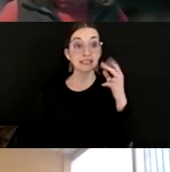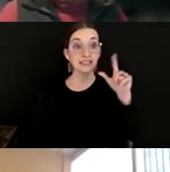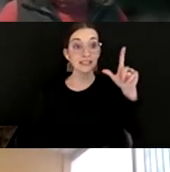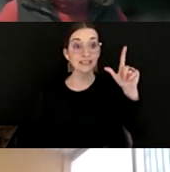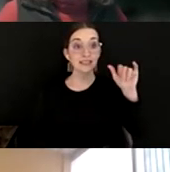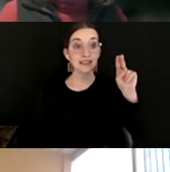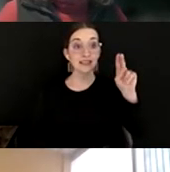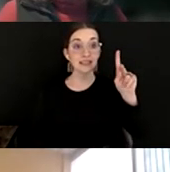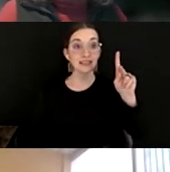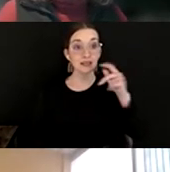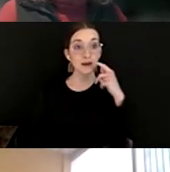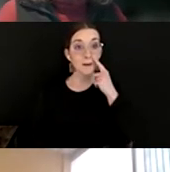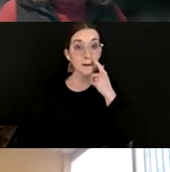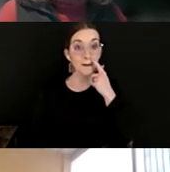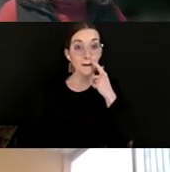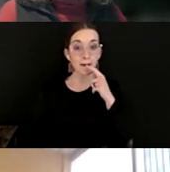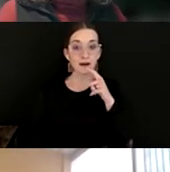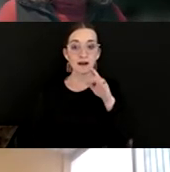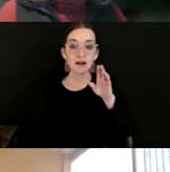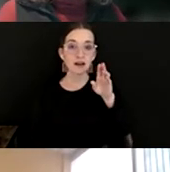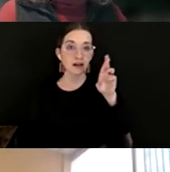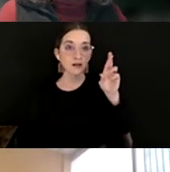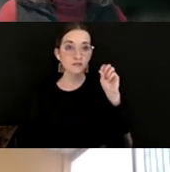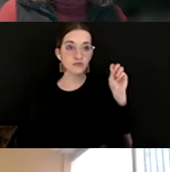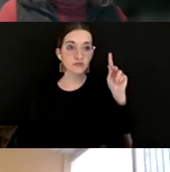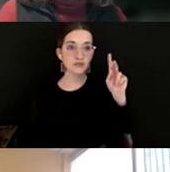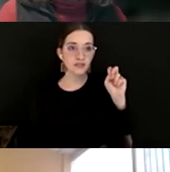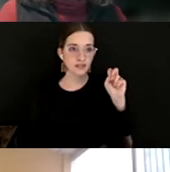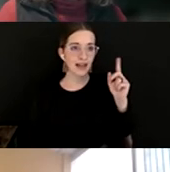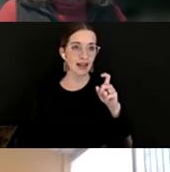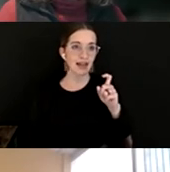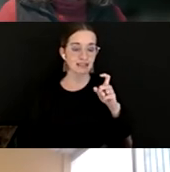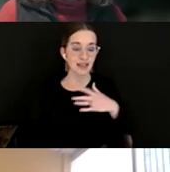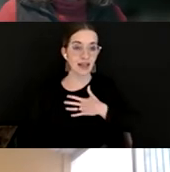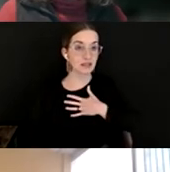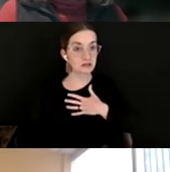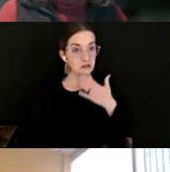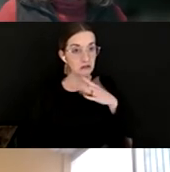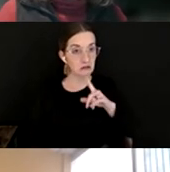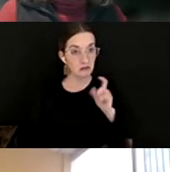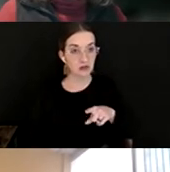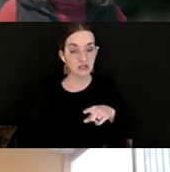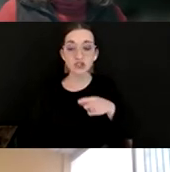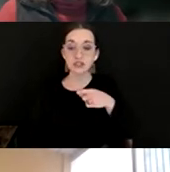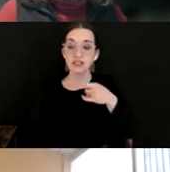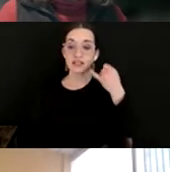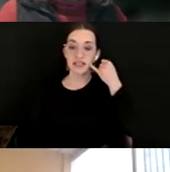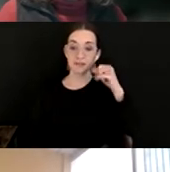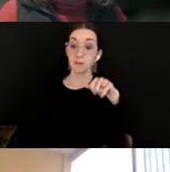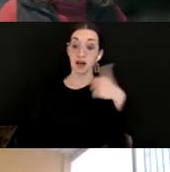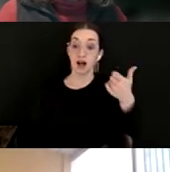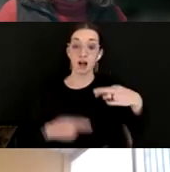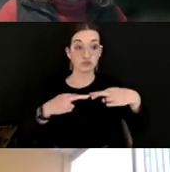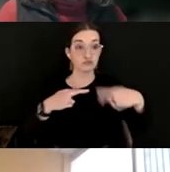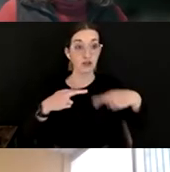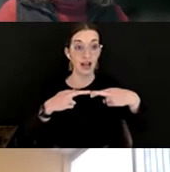So Brooke asks a burning question. If there will be another round of data gathering for